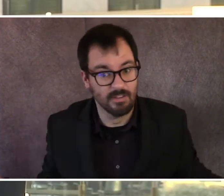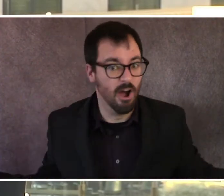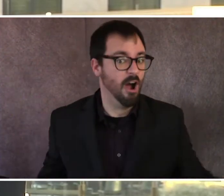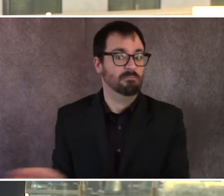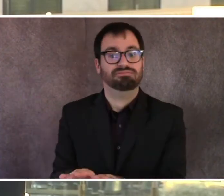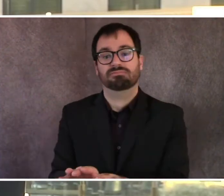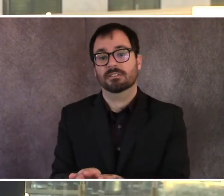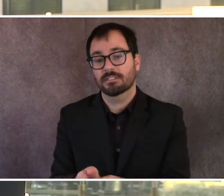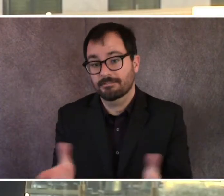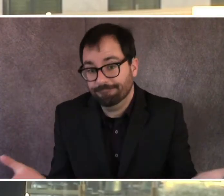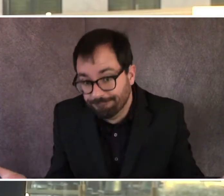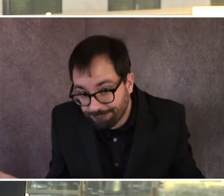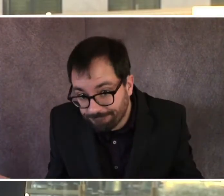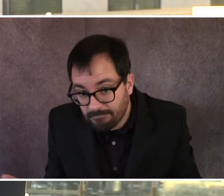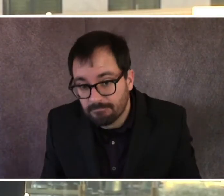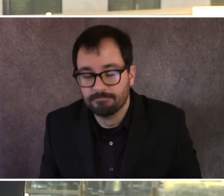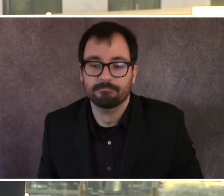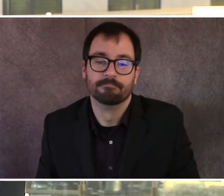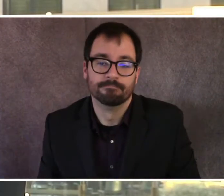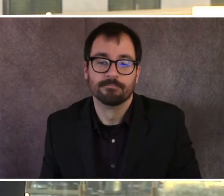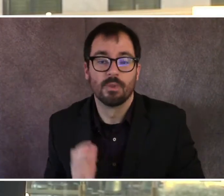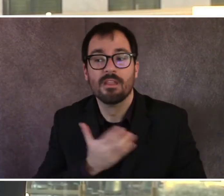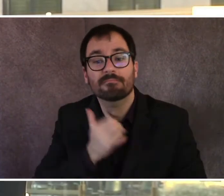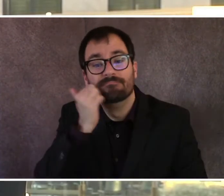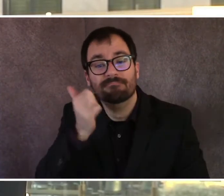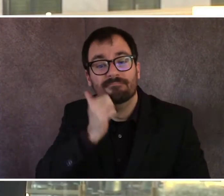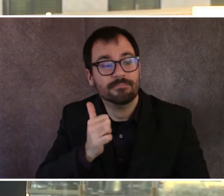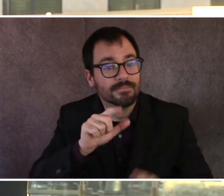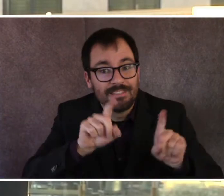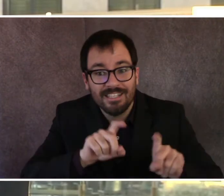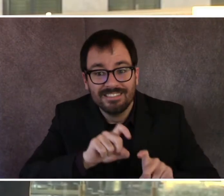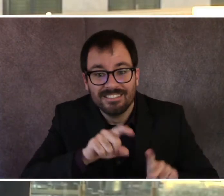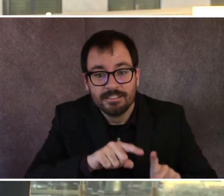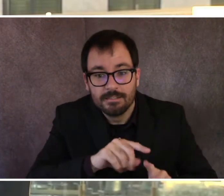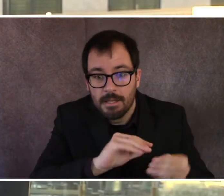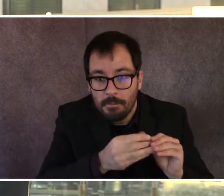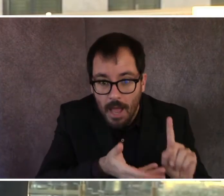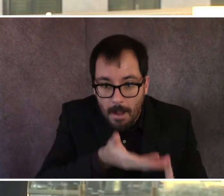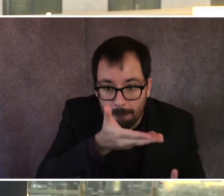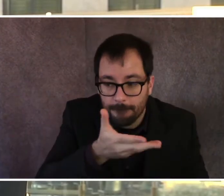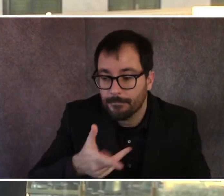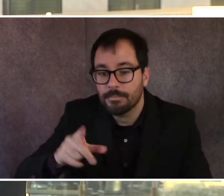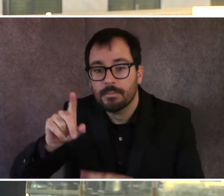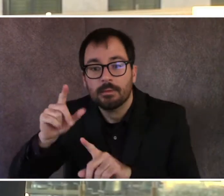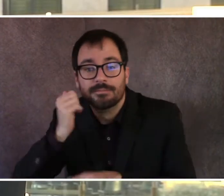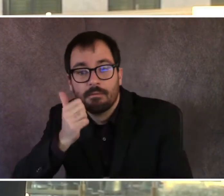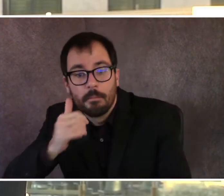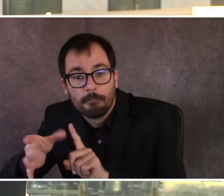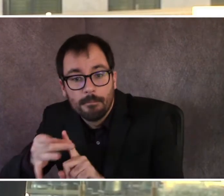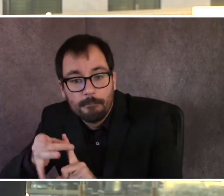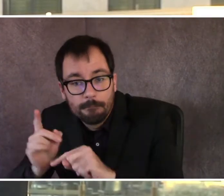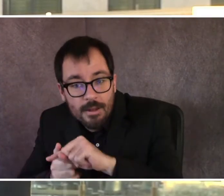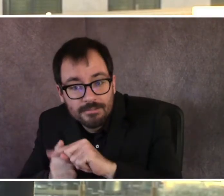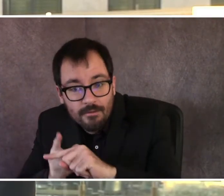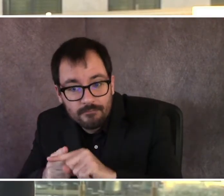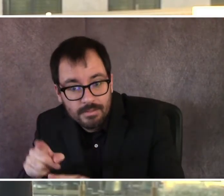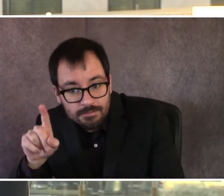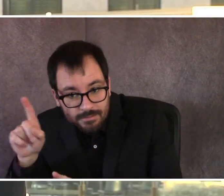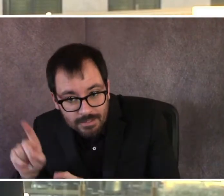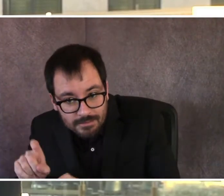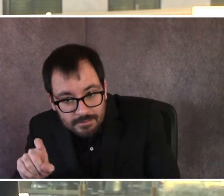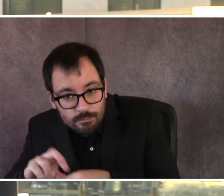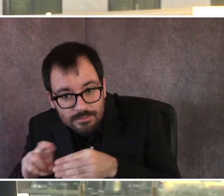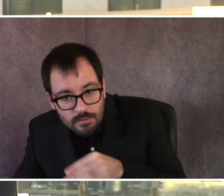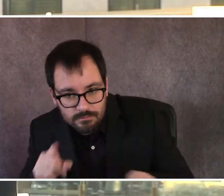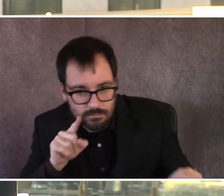rate down, uh, then we might have to take further action. And I think that that further action, everything's on the table at that point. What we don't want a situation is what